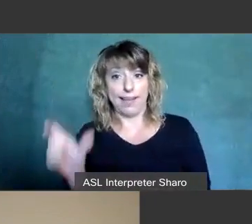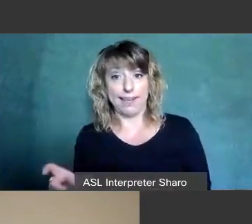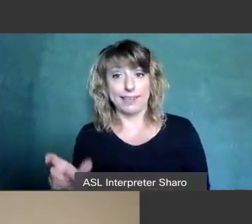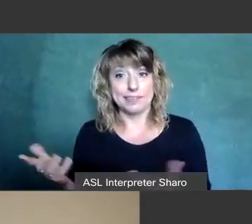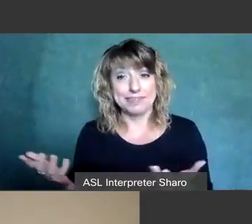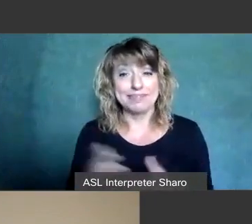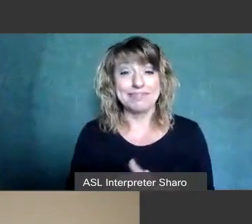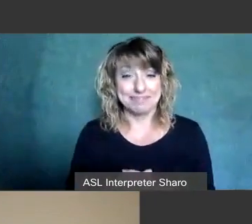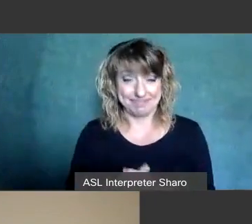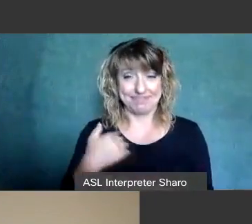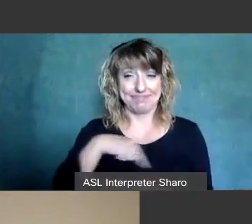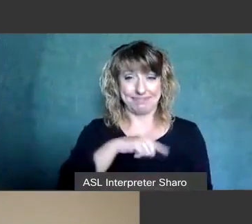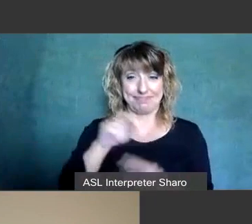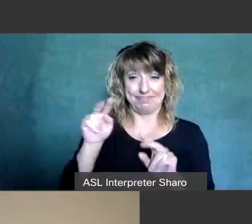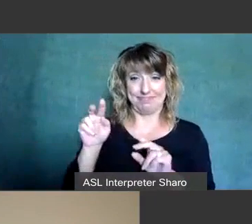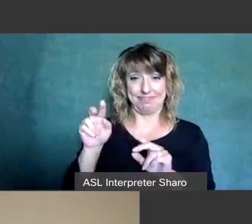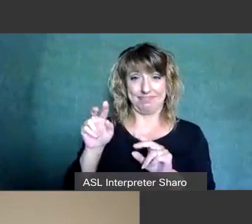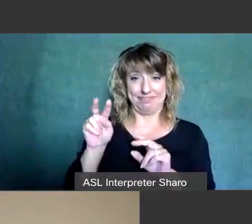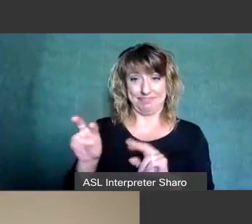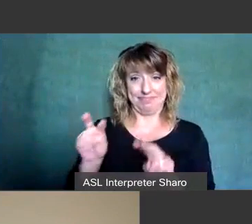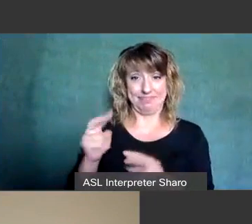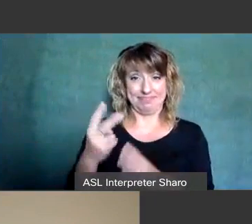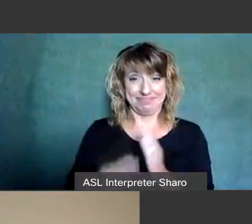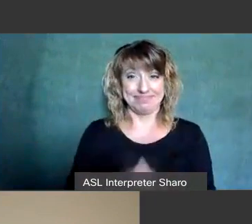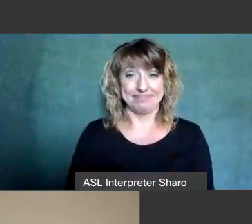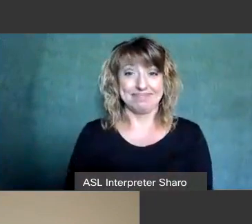we are monitoring all of those places